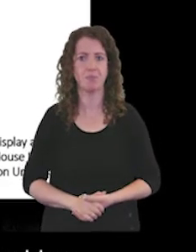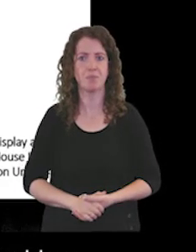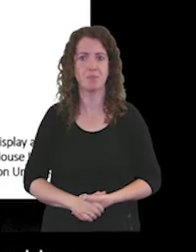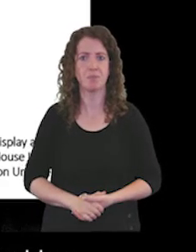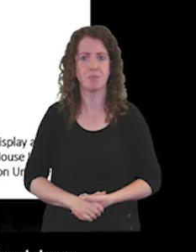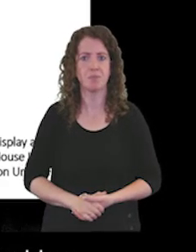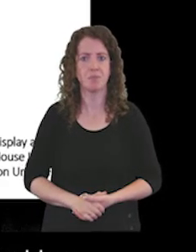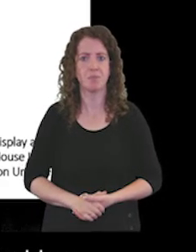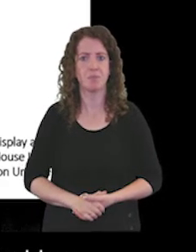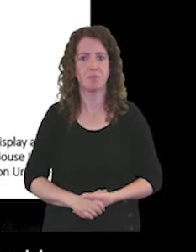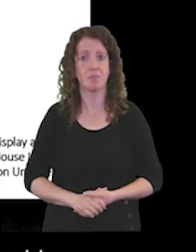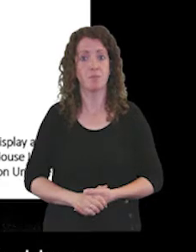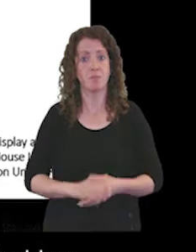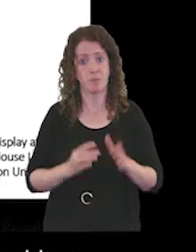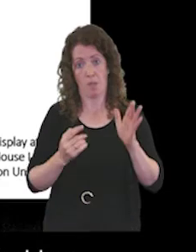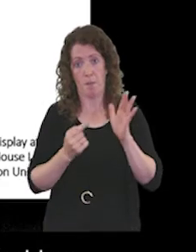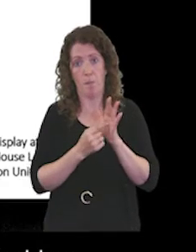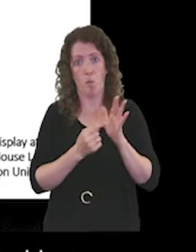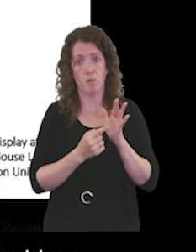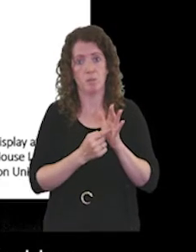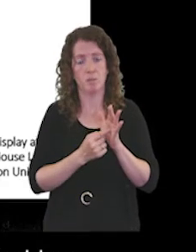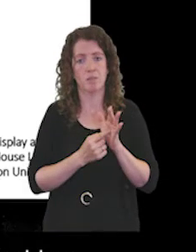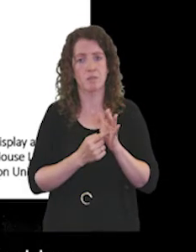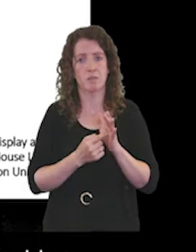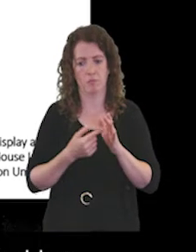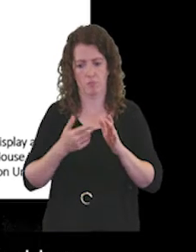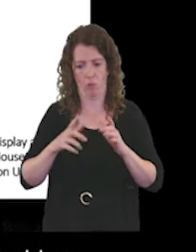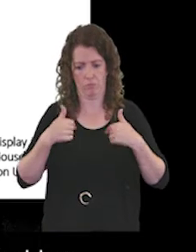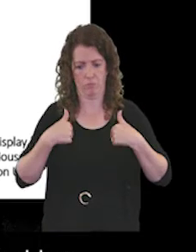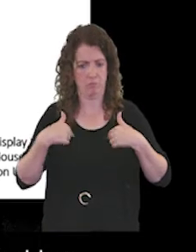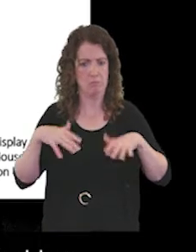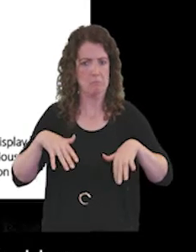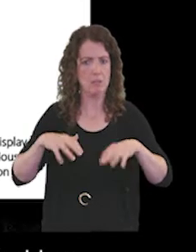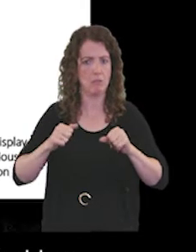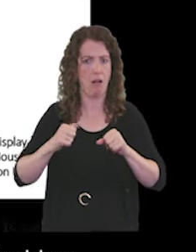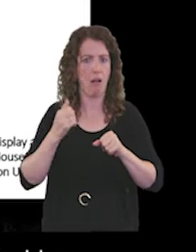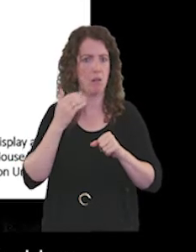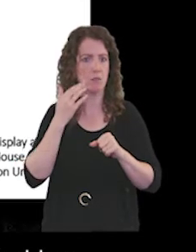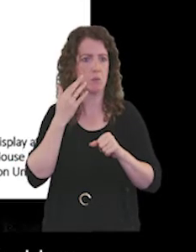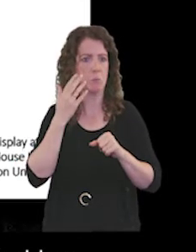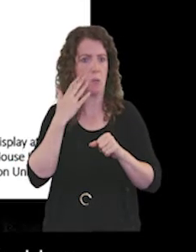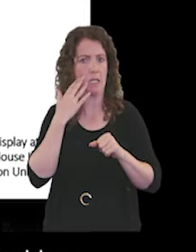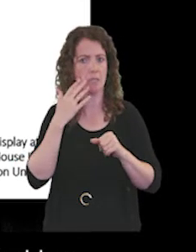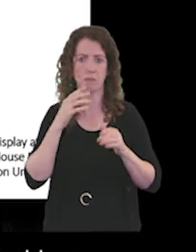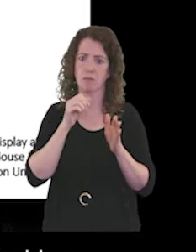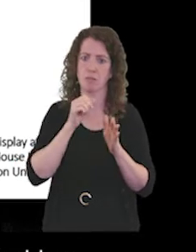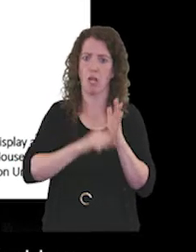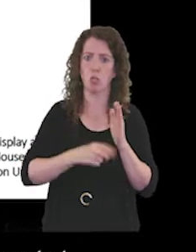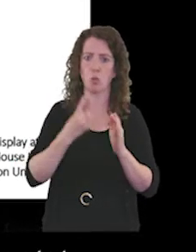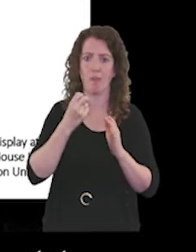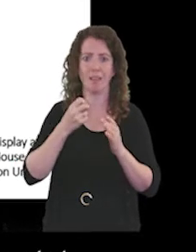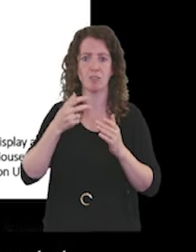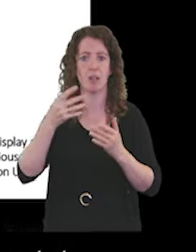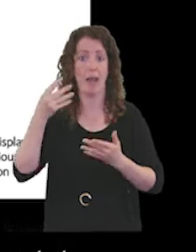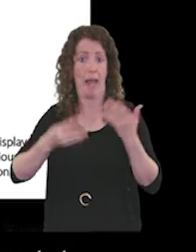And importantly, since I started back here at the start of 2019, one of the fundamentally